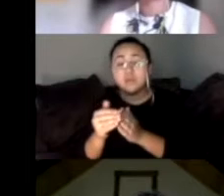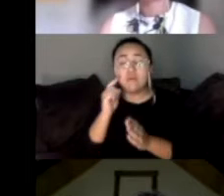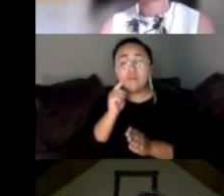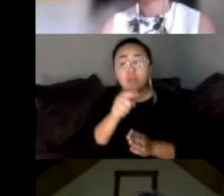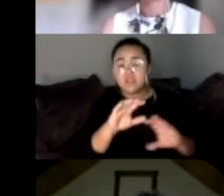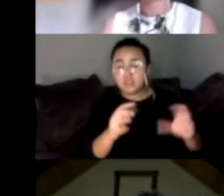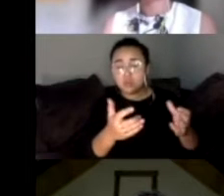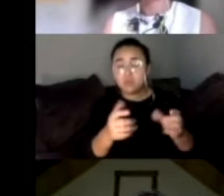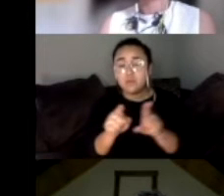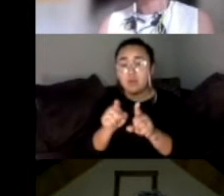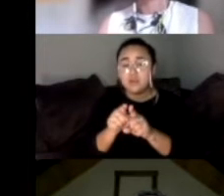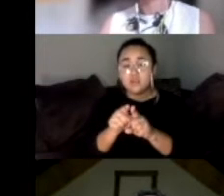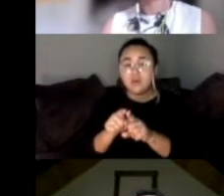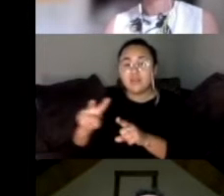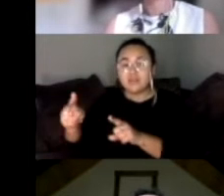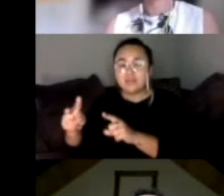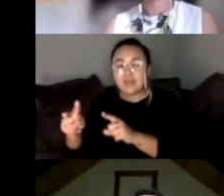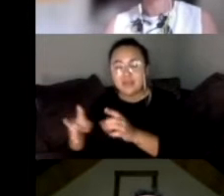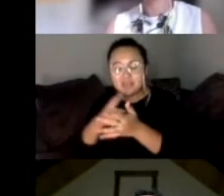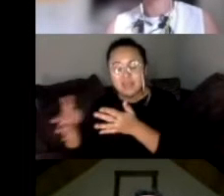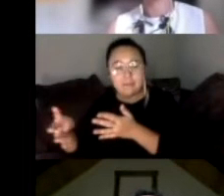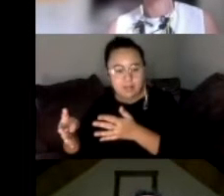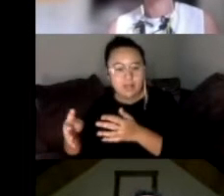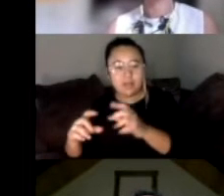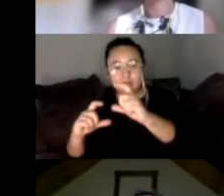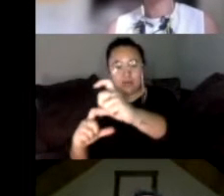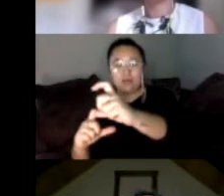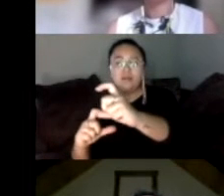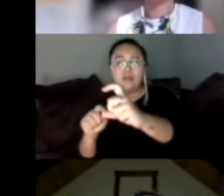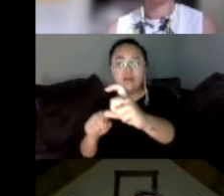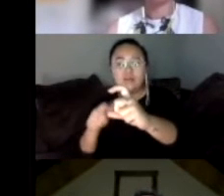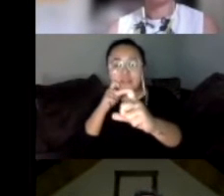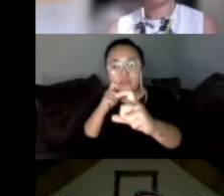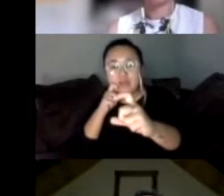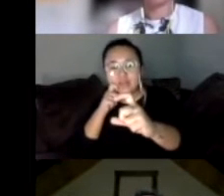the table two, which is the race category.